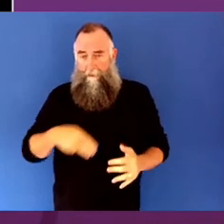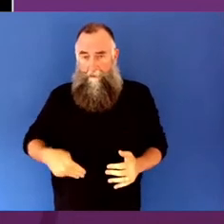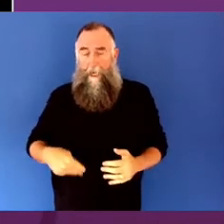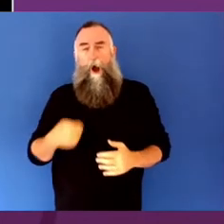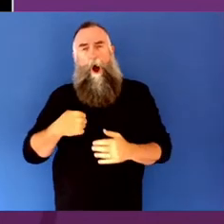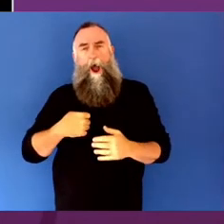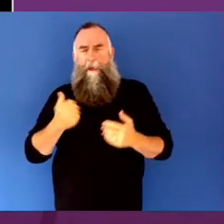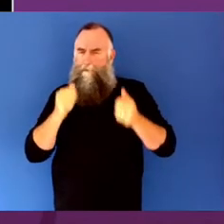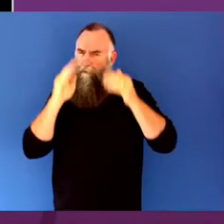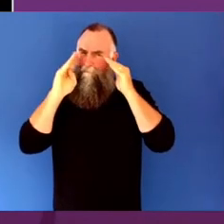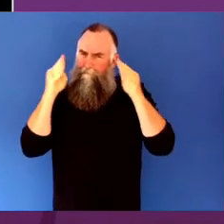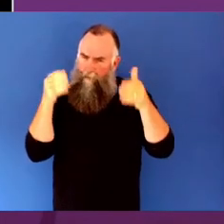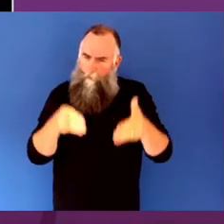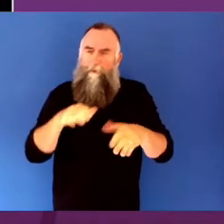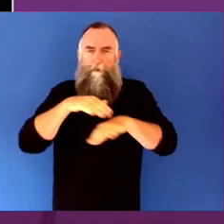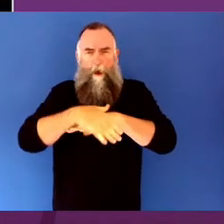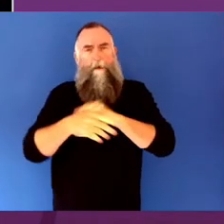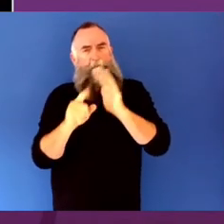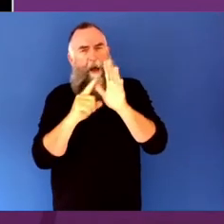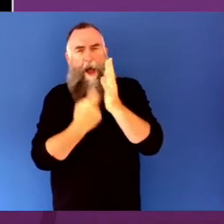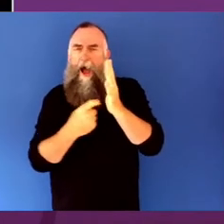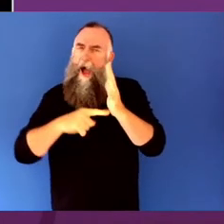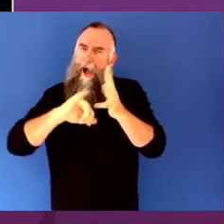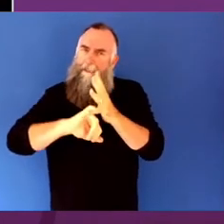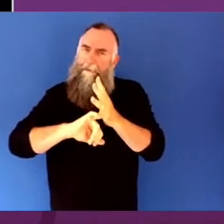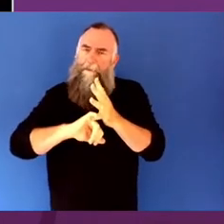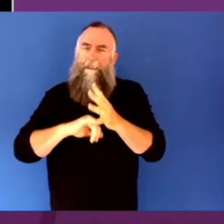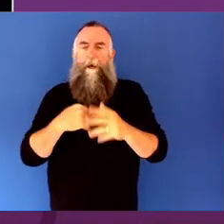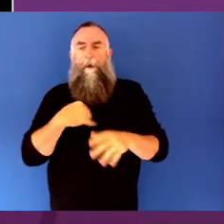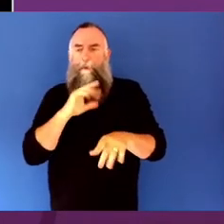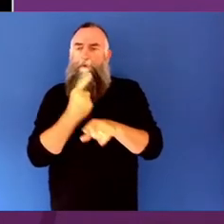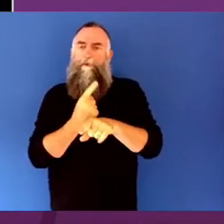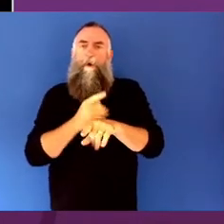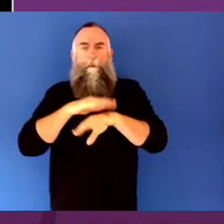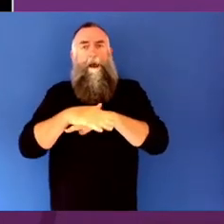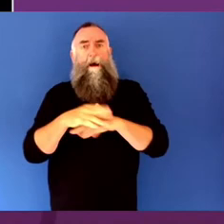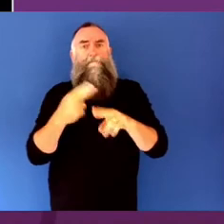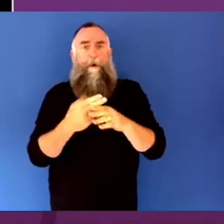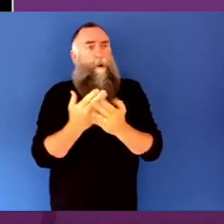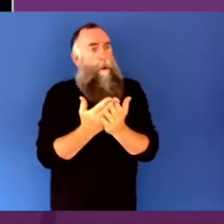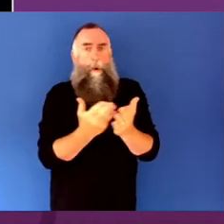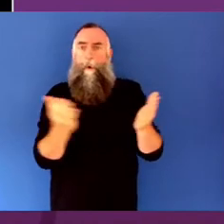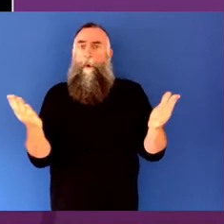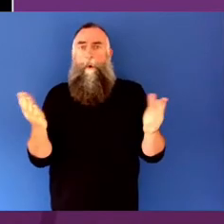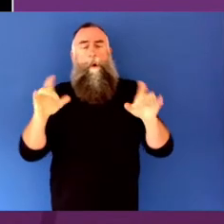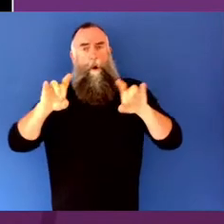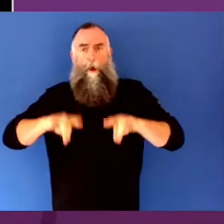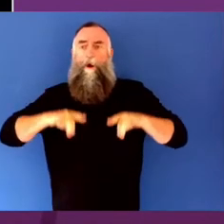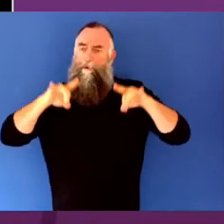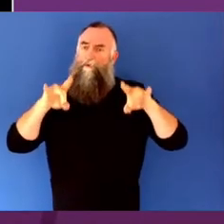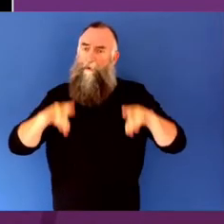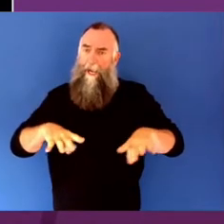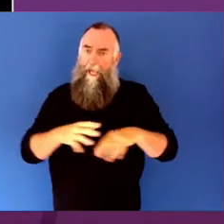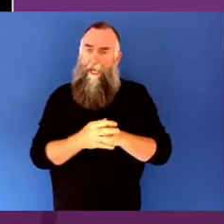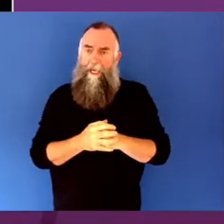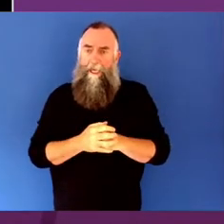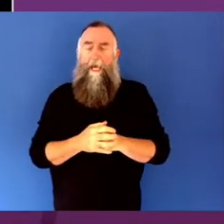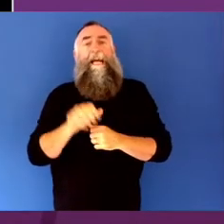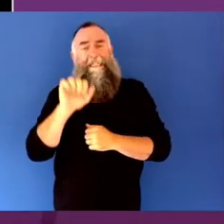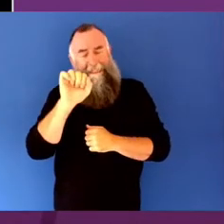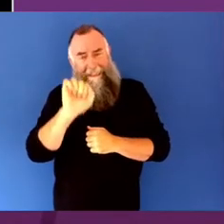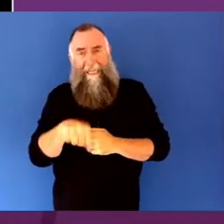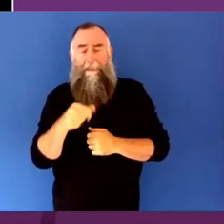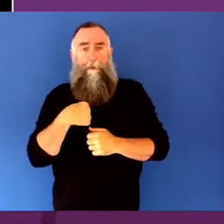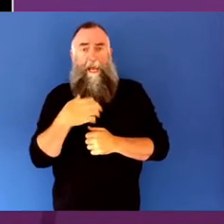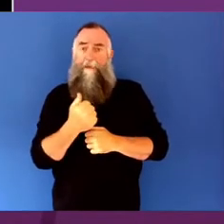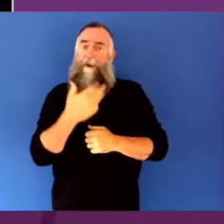importance of the arts being for all Australians. And we know that almost all Australians do engage with the arts. Some 98% of